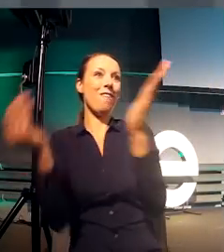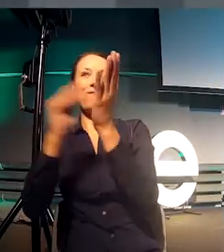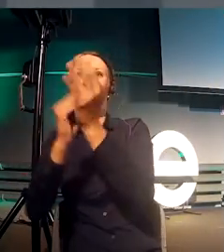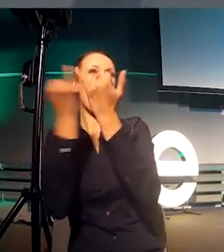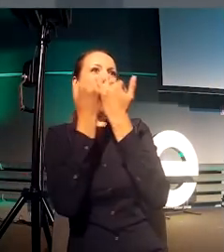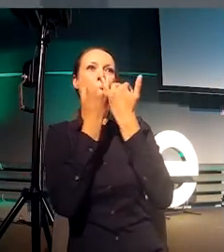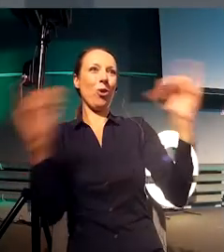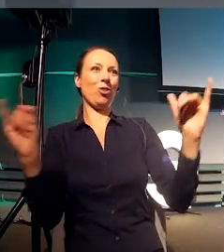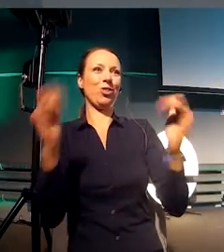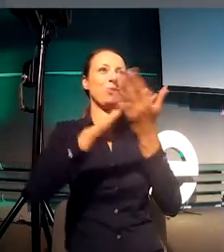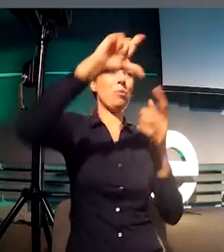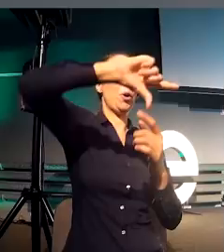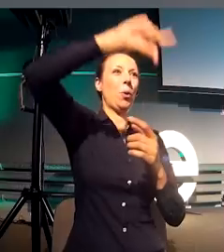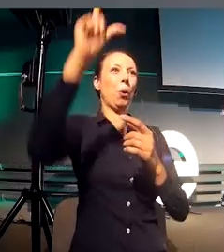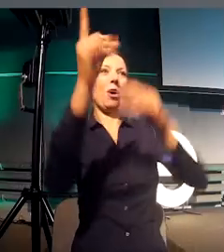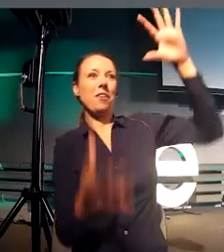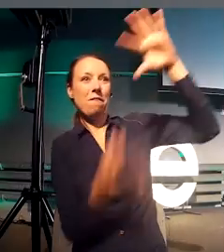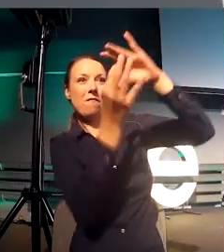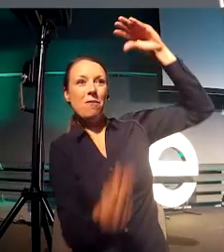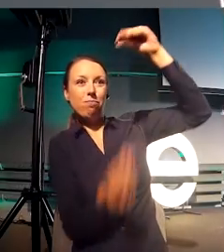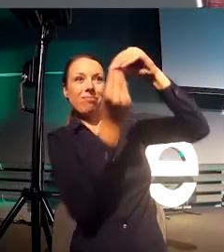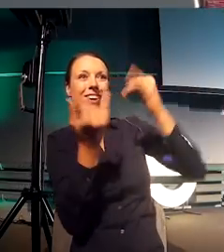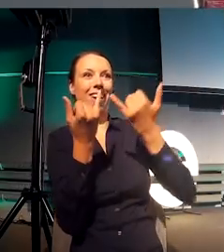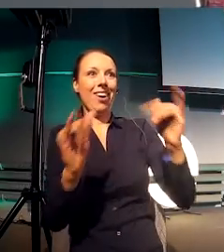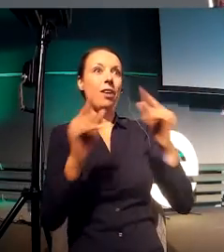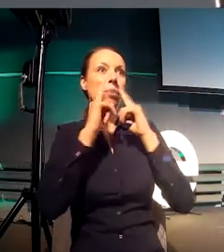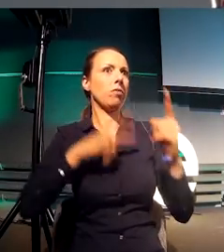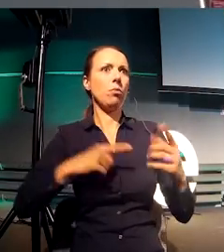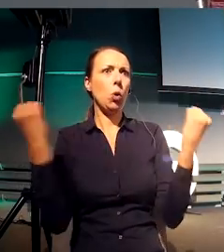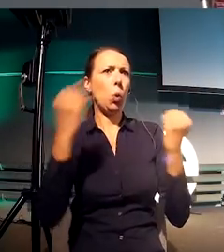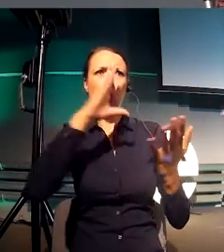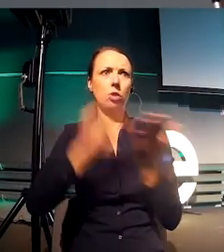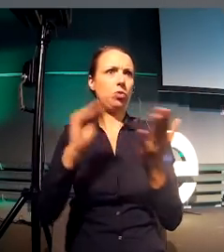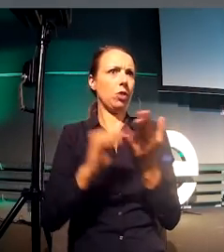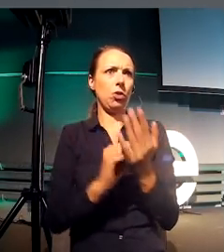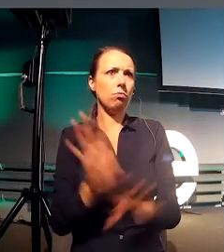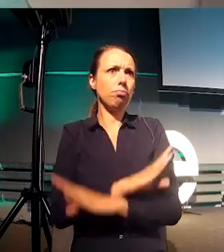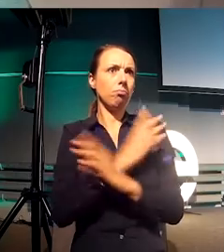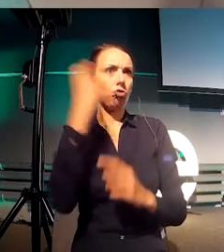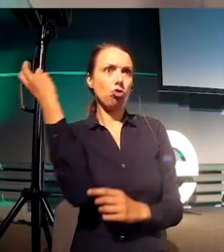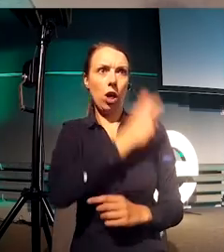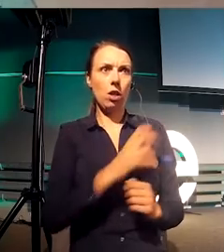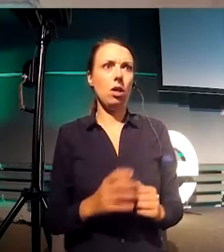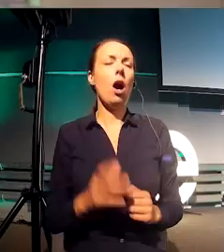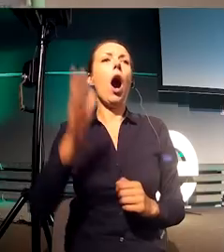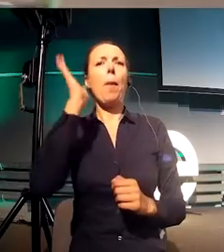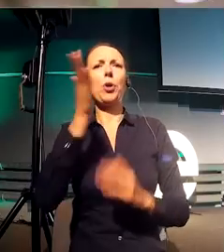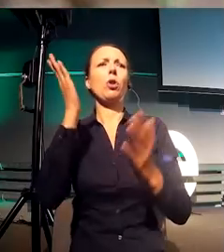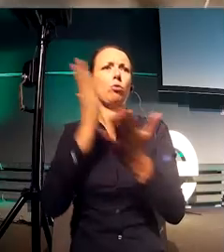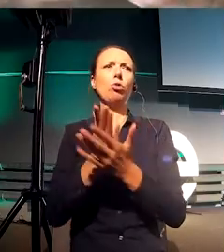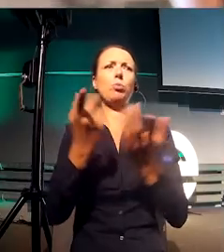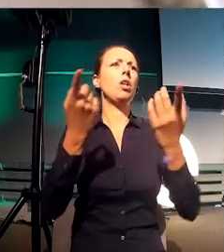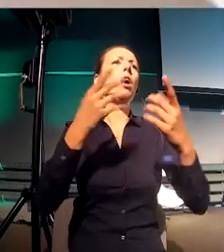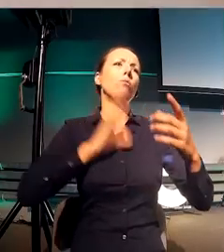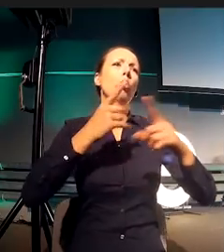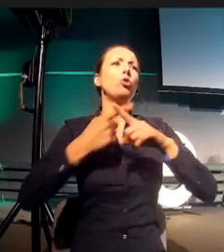world. It was a good experience for me. And then we ran out of money and we had to close the company. So we launched another company.